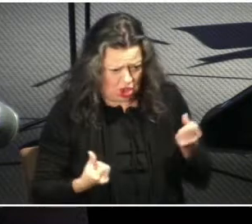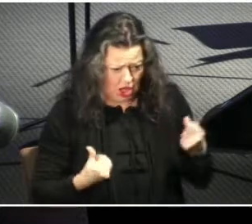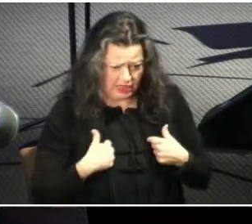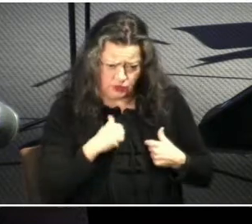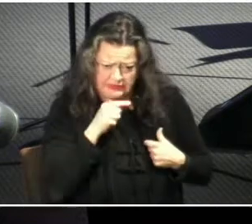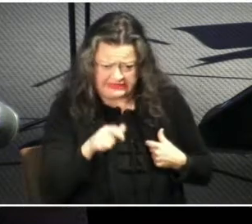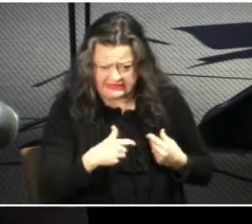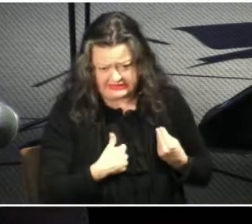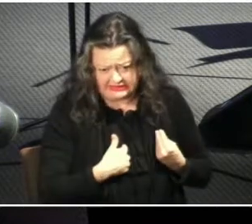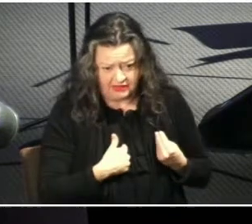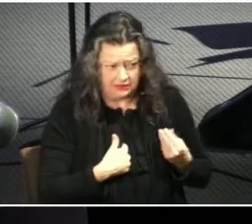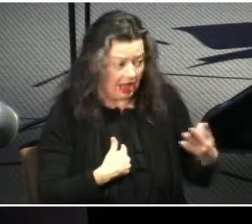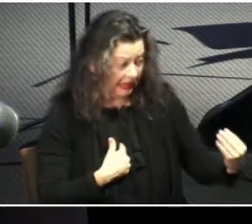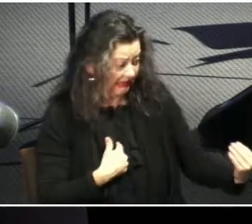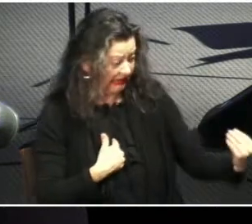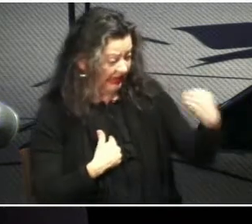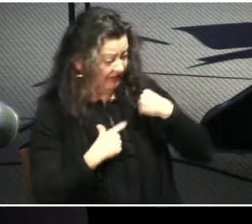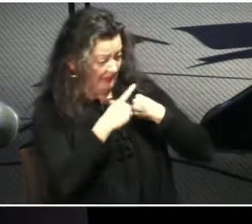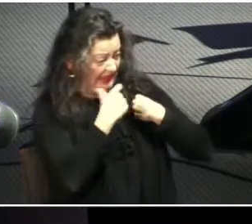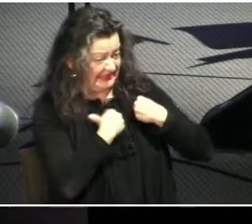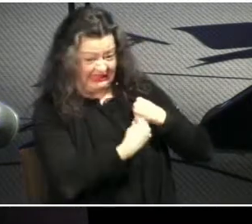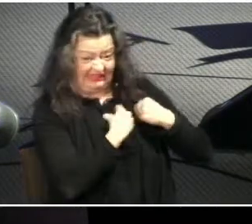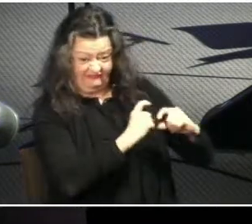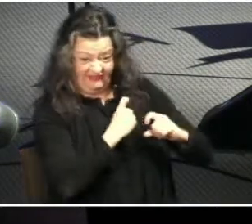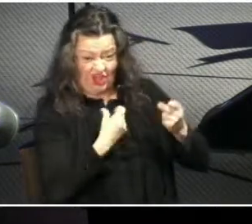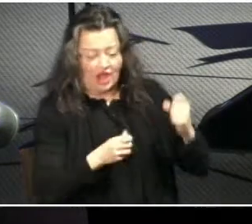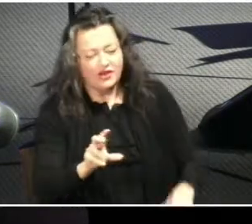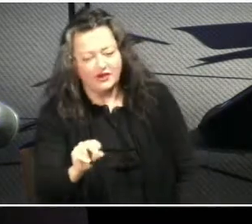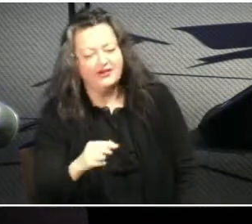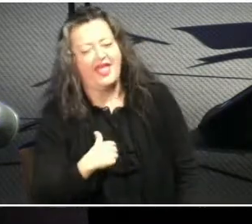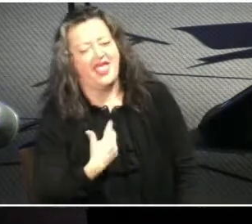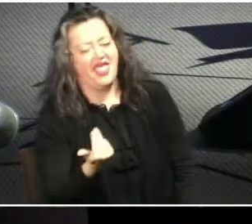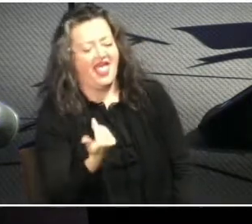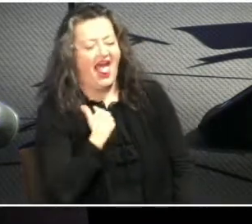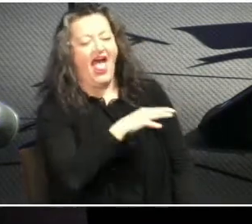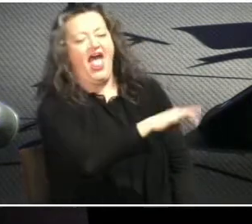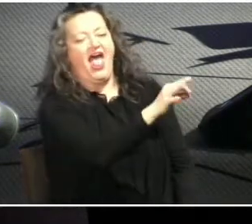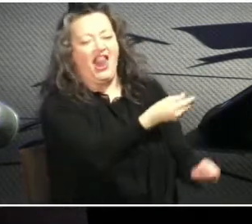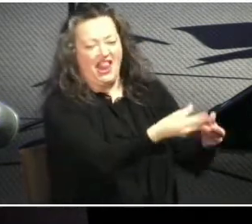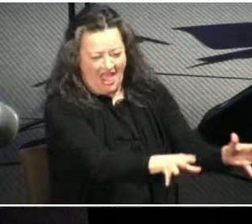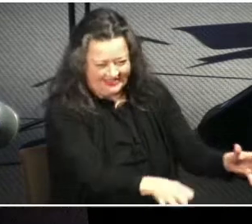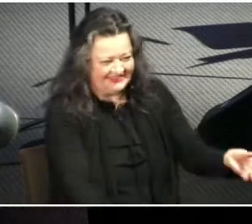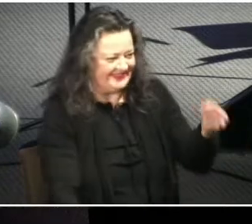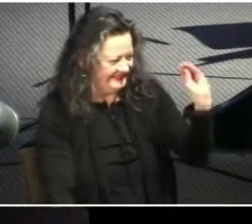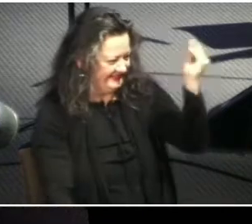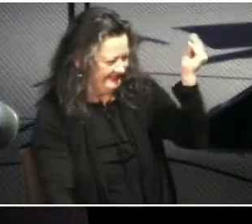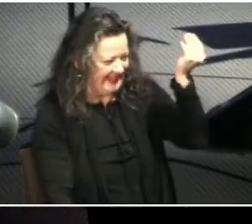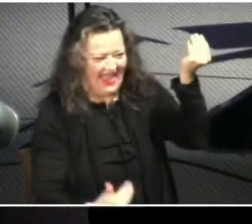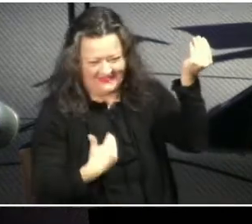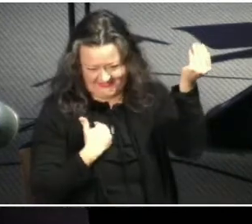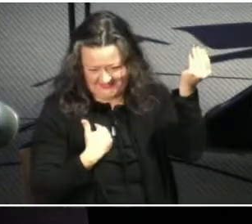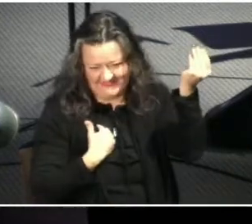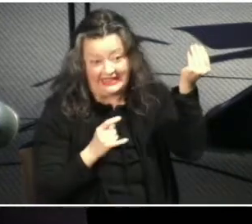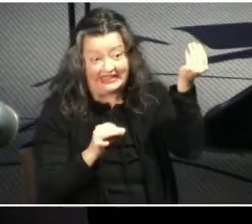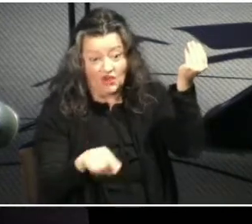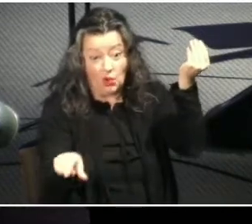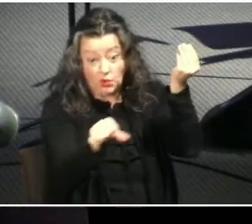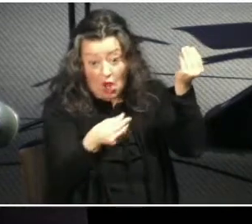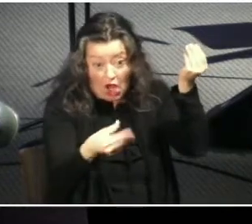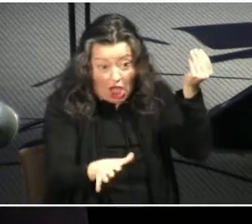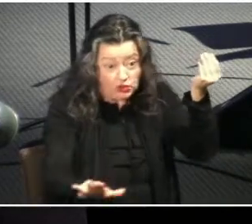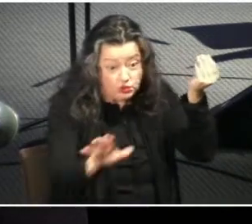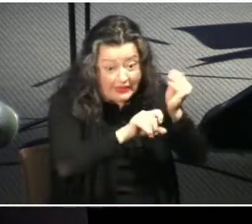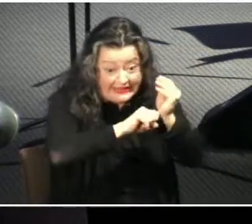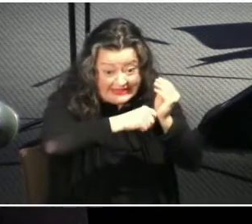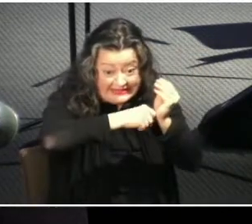is your vehicle now it's uh maybe one of your set of keys so they're going to be in the front pew just over here if you find out that